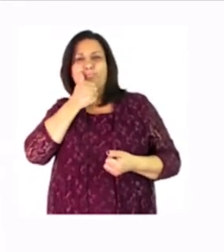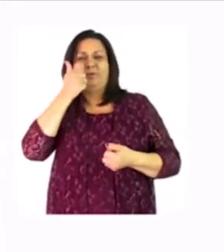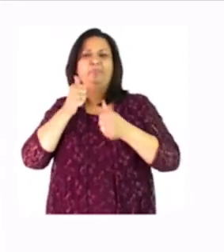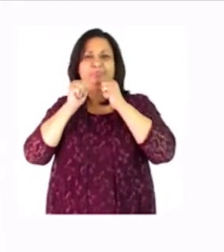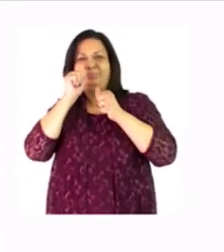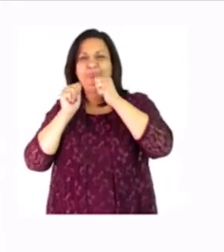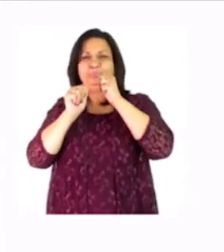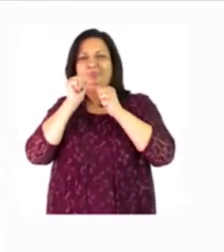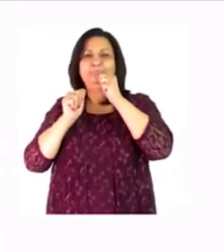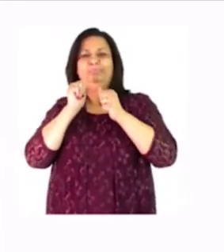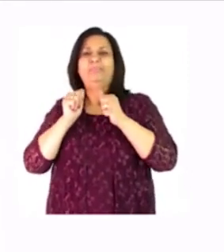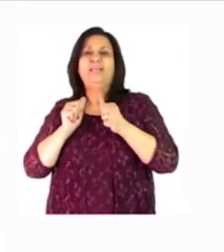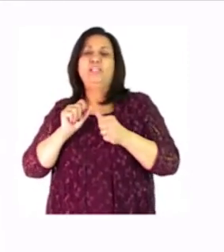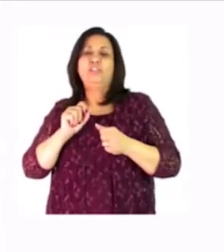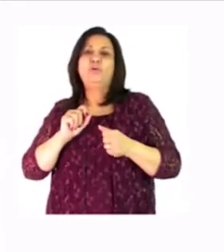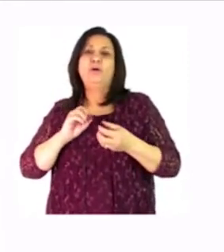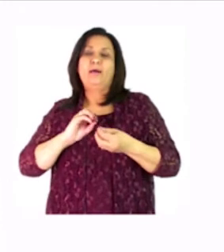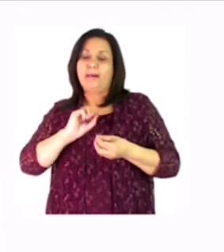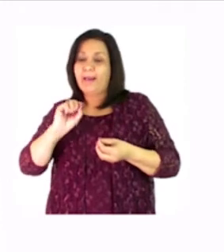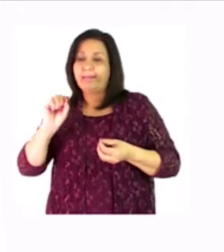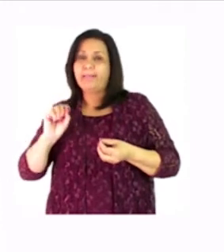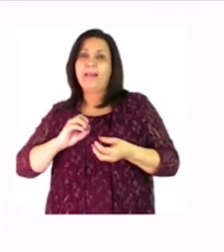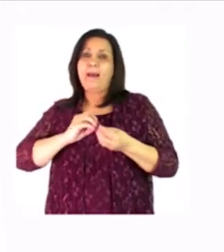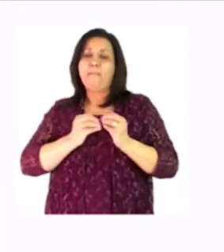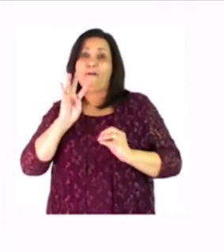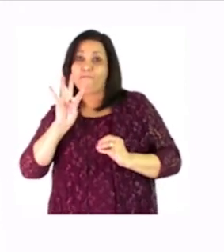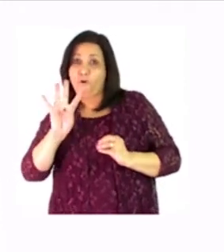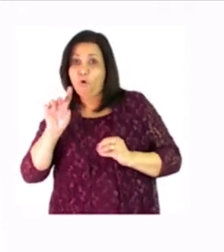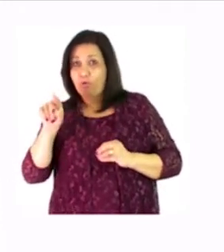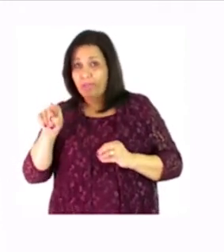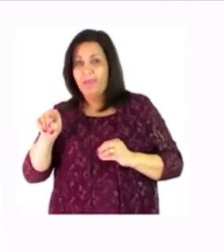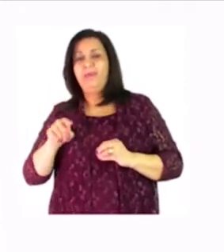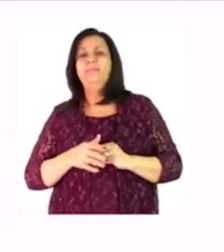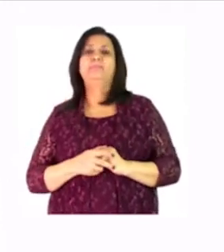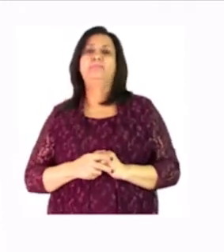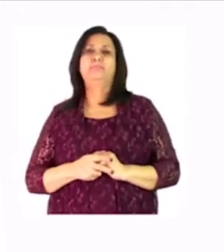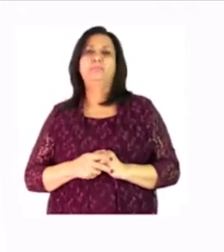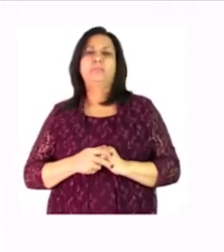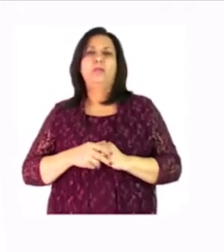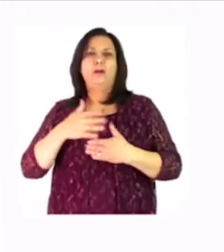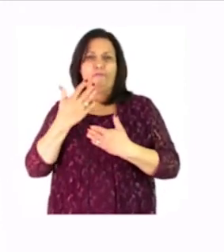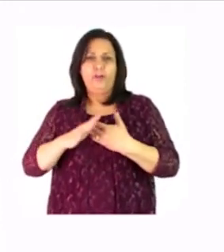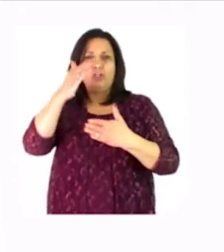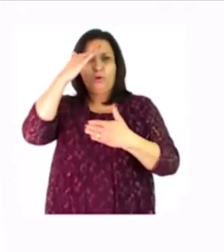so let's write number four let's look at the picture at the bottom